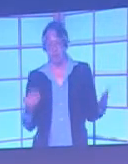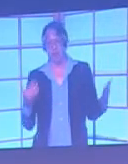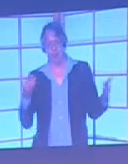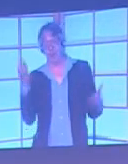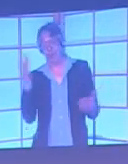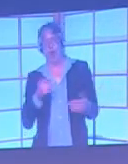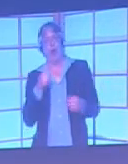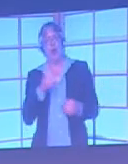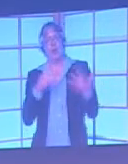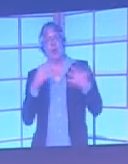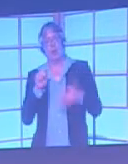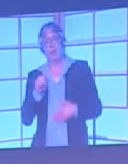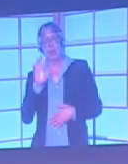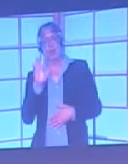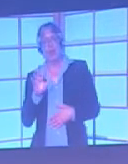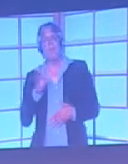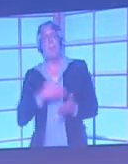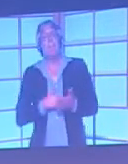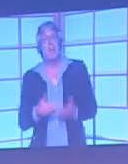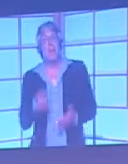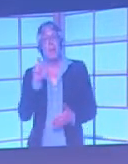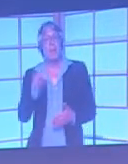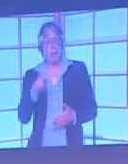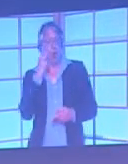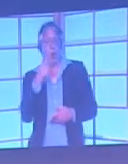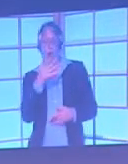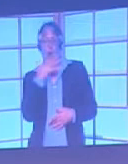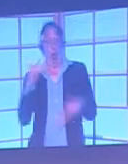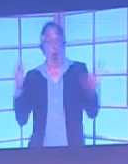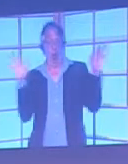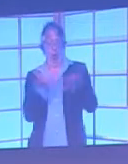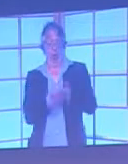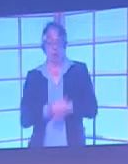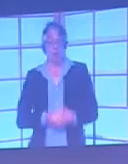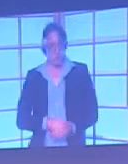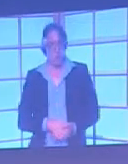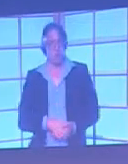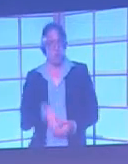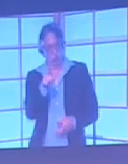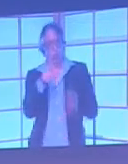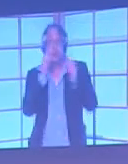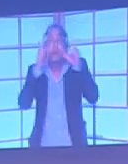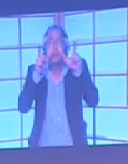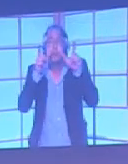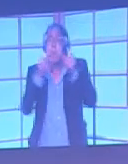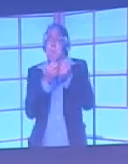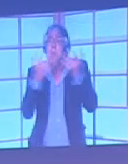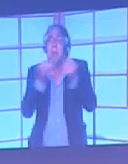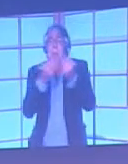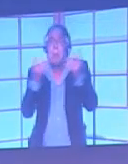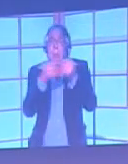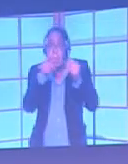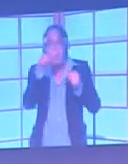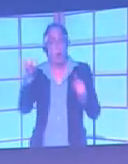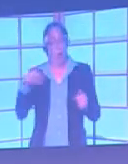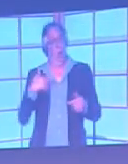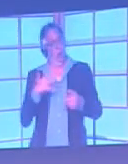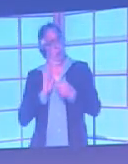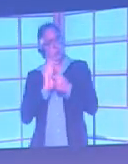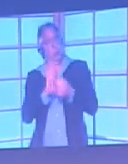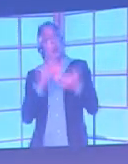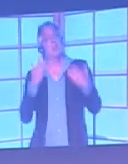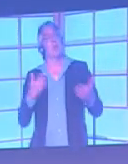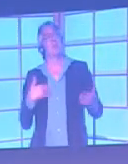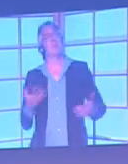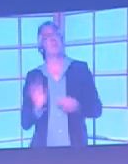of those people were colourblind. So, hopefully I've woken you up a bit with those statistics, and I want to just show you this quick video